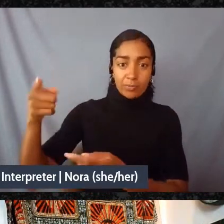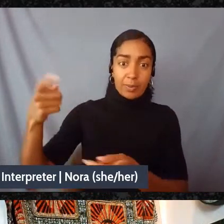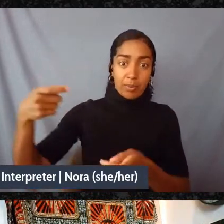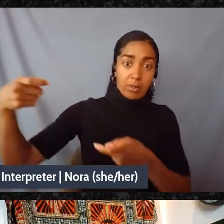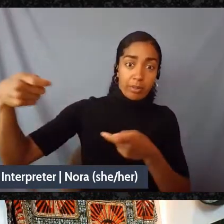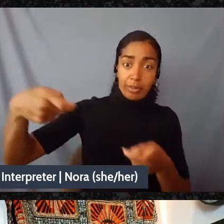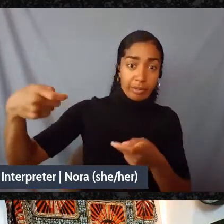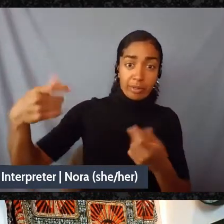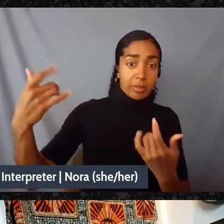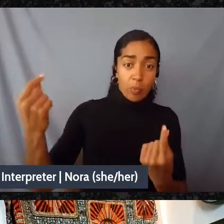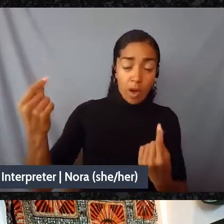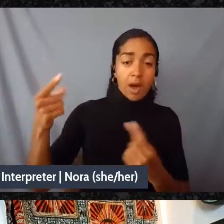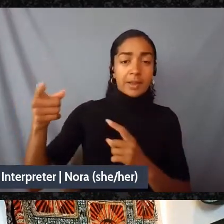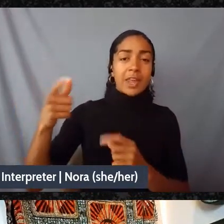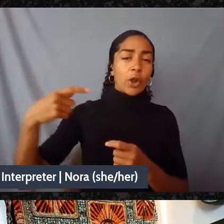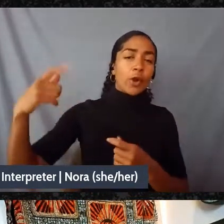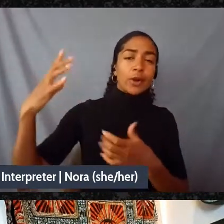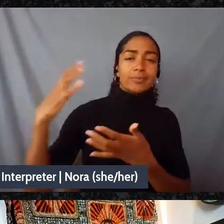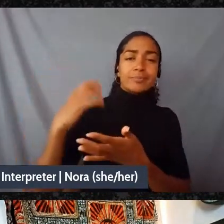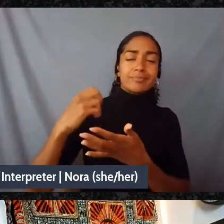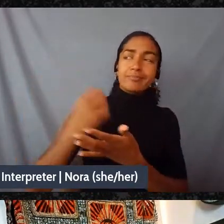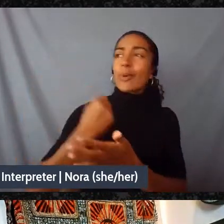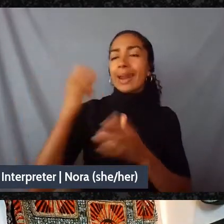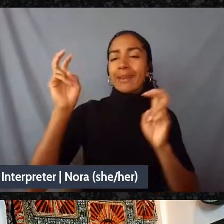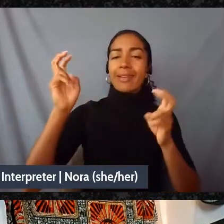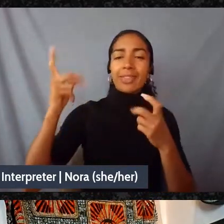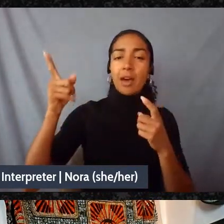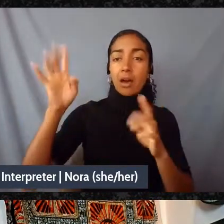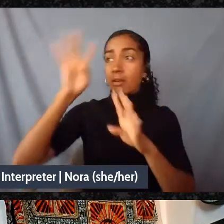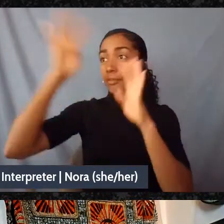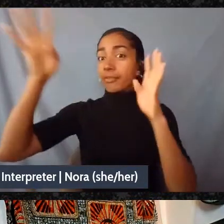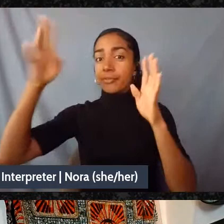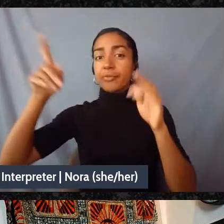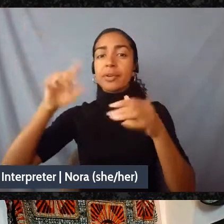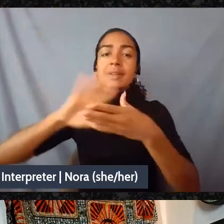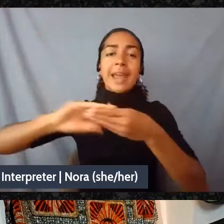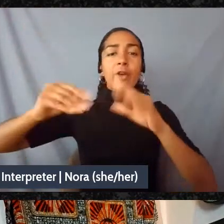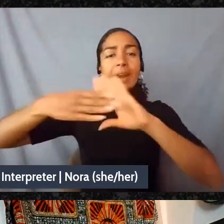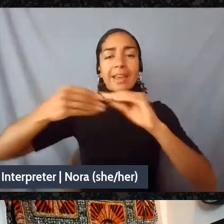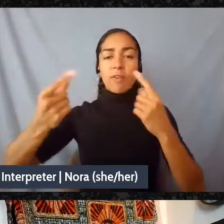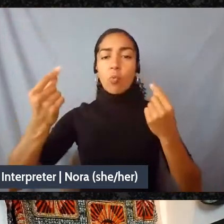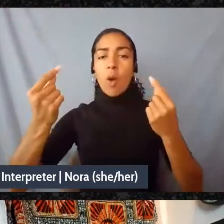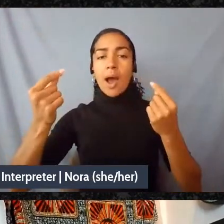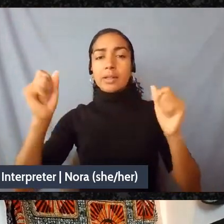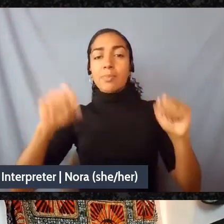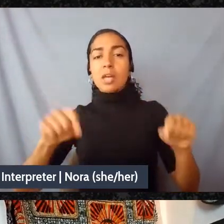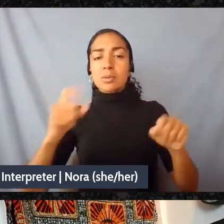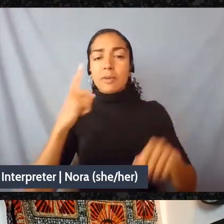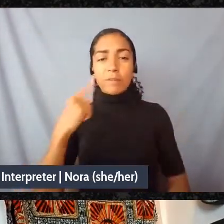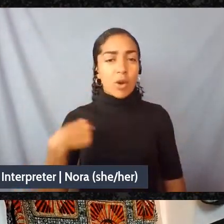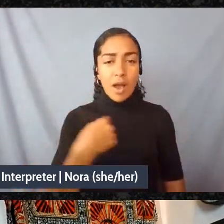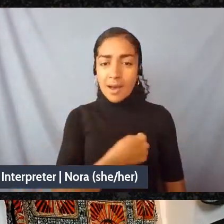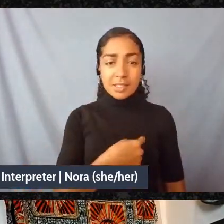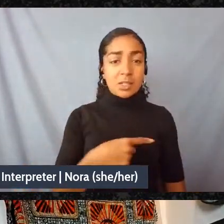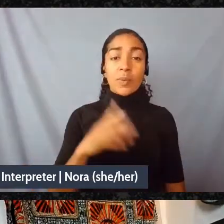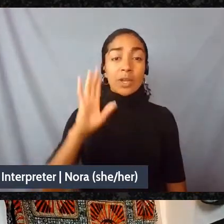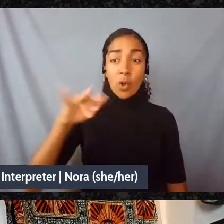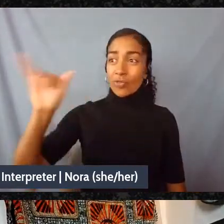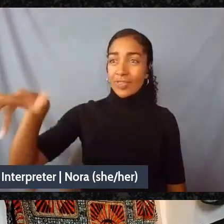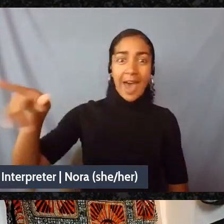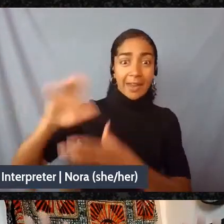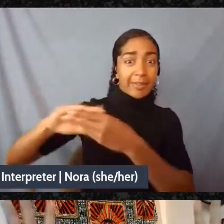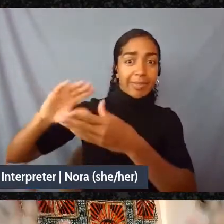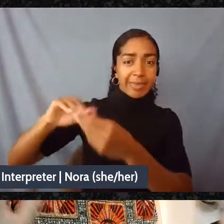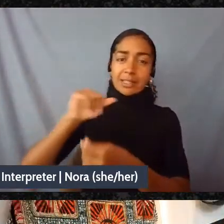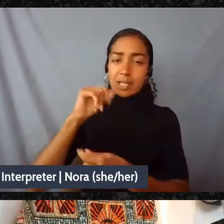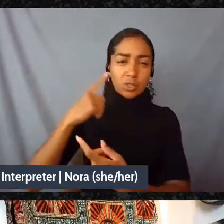world in which we could not equitably hold the resources and be in relationship with each other and we know that doesn't work but we can't let go of